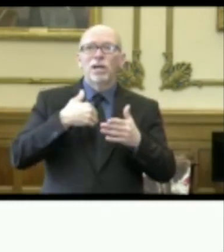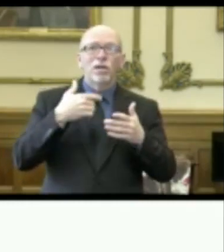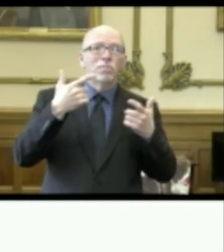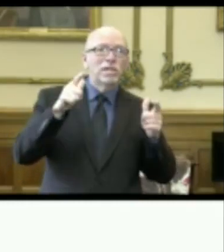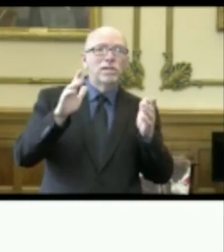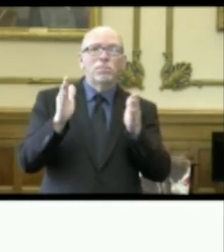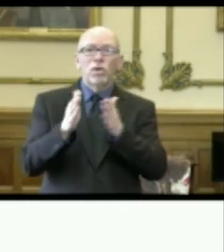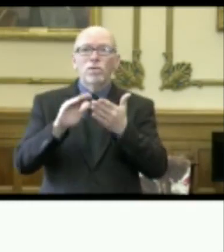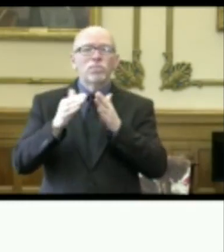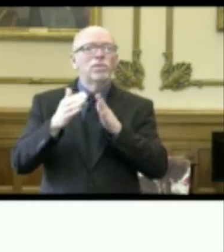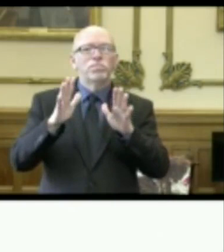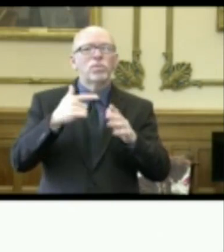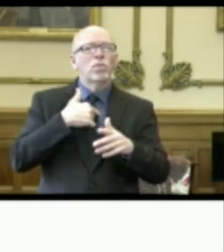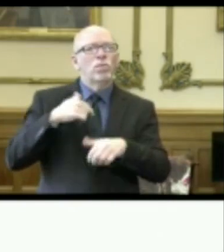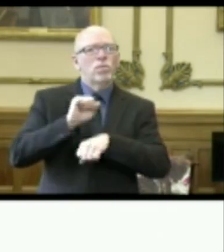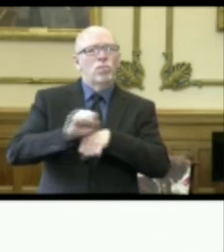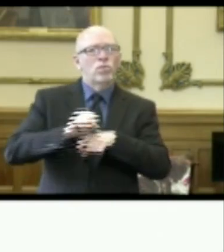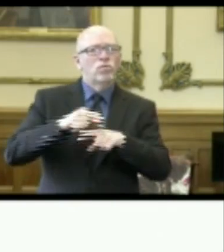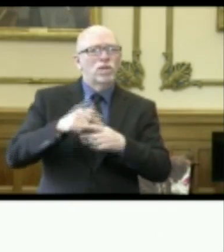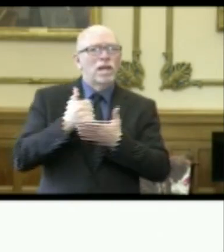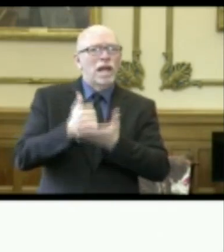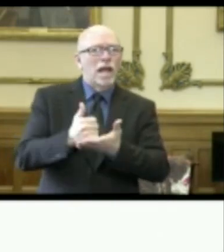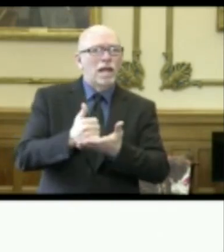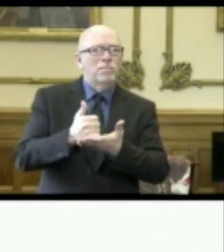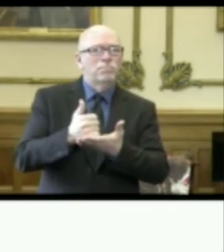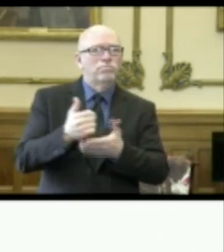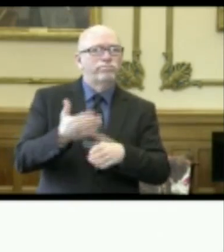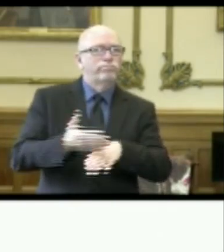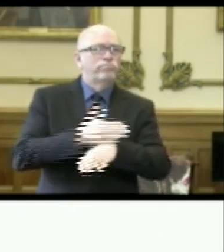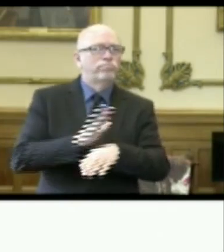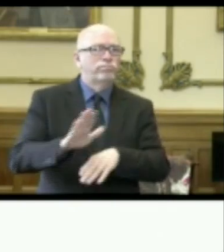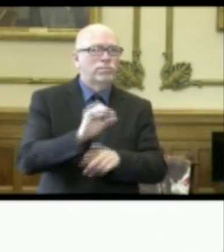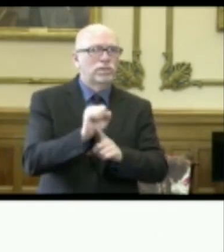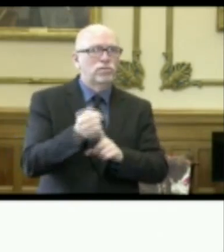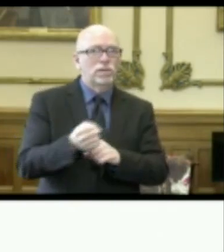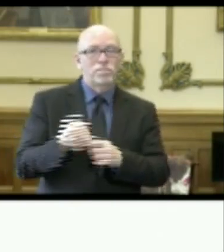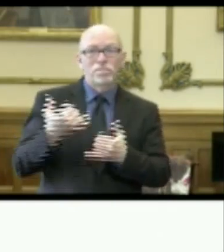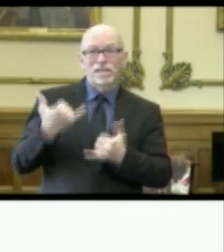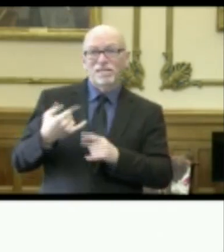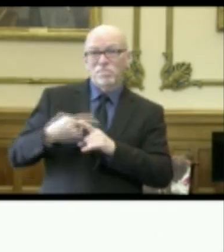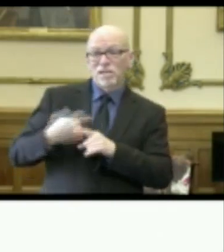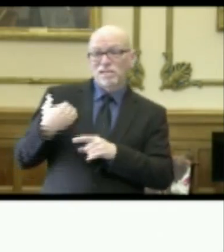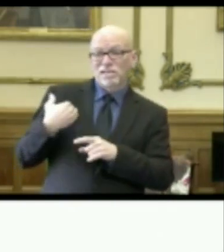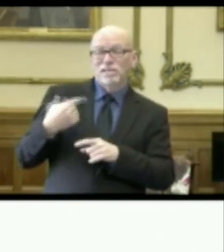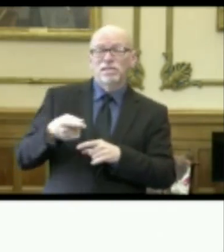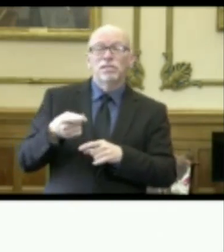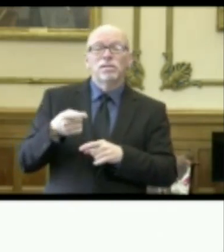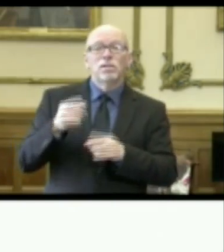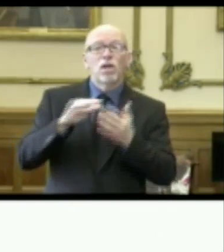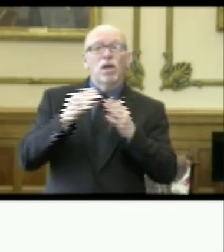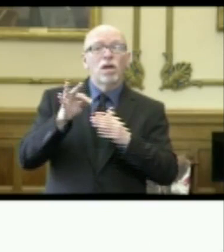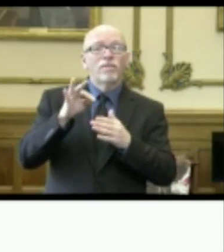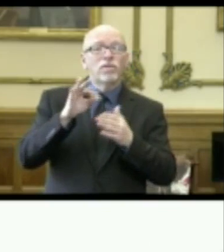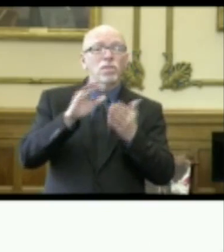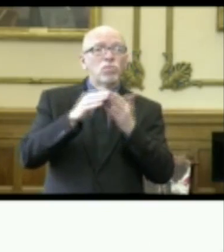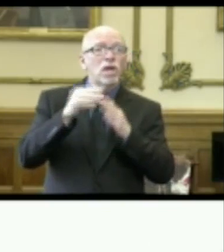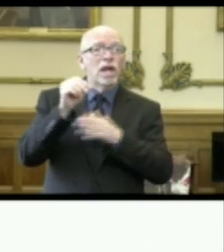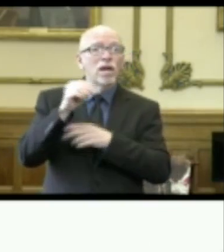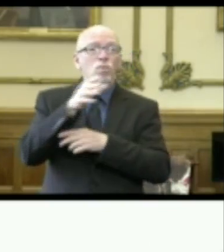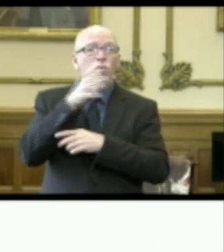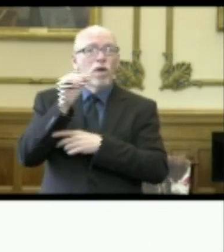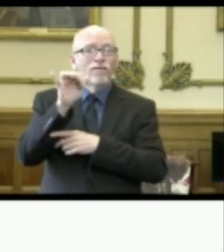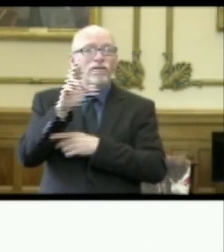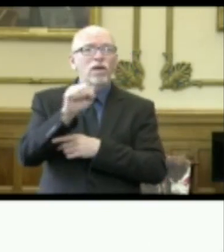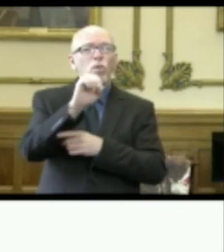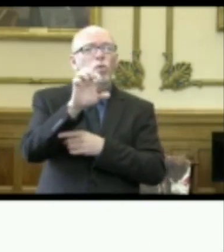and we are working to help ease their burden. Earlier this month, the Office of Community and Rural Affairs, or OCRA,